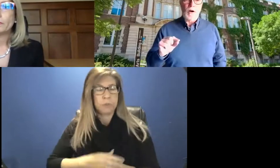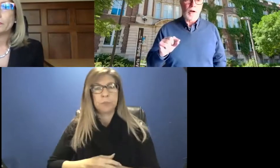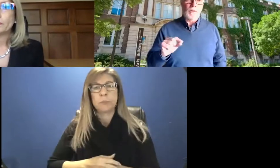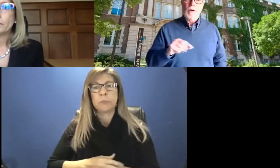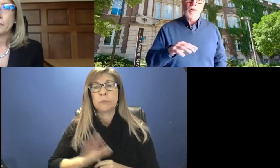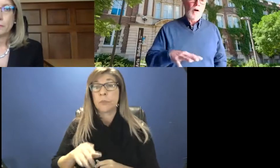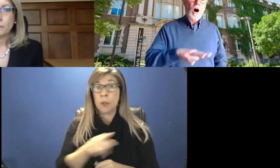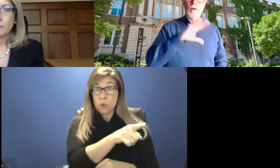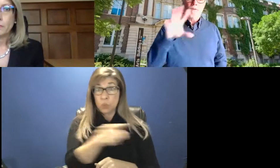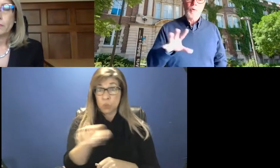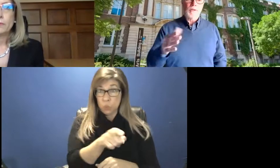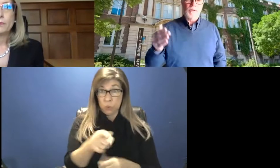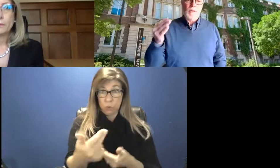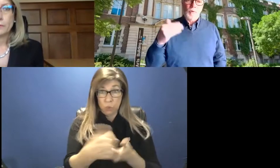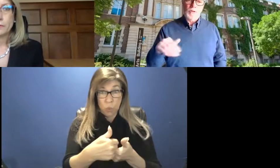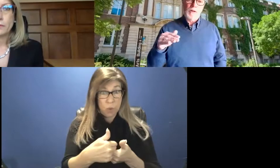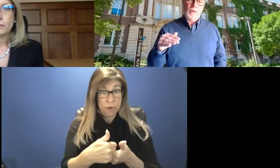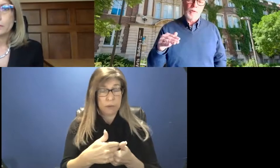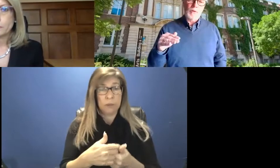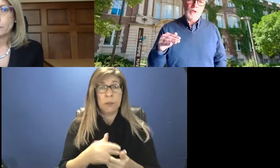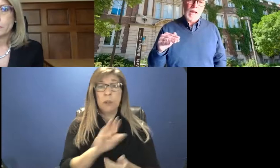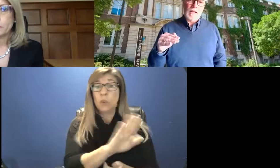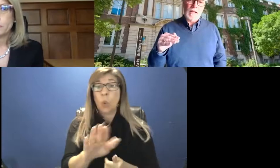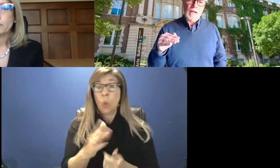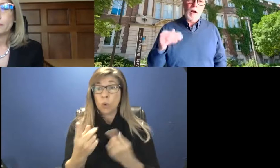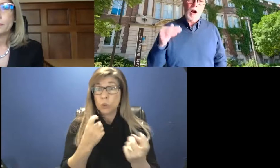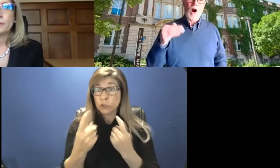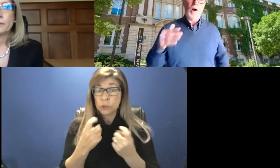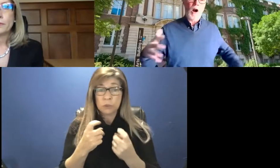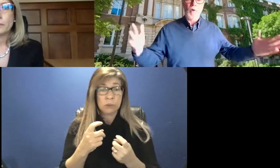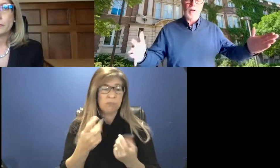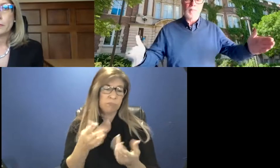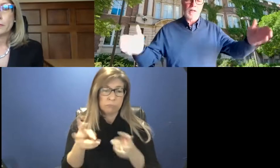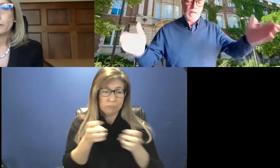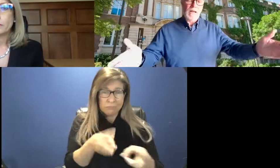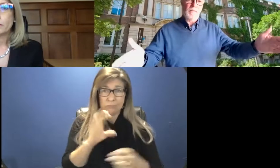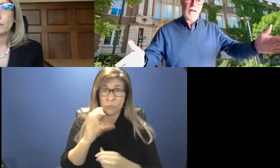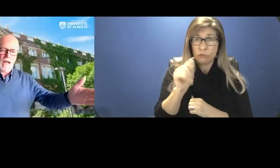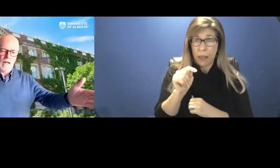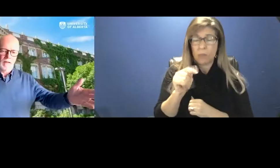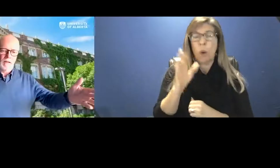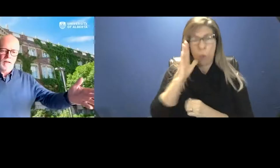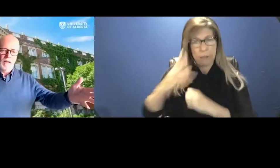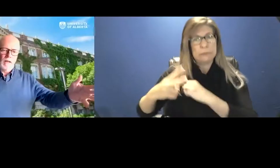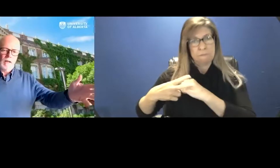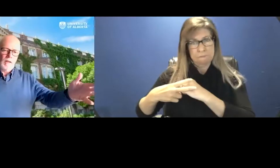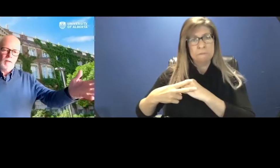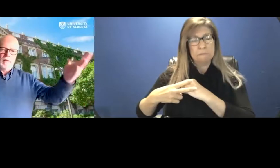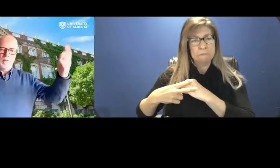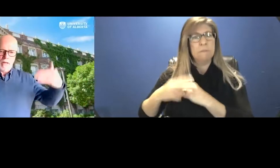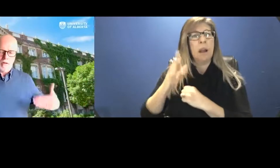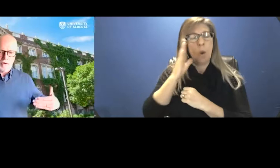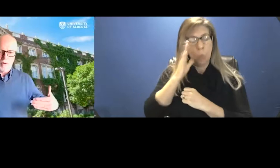on the call. All of the questions that were submitted through the chat are, are going to be saved and they'll be